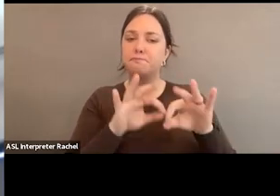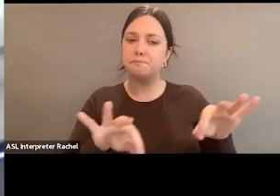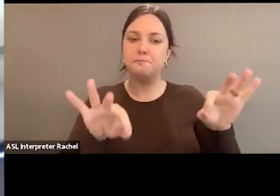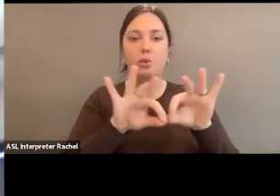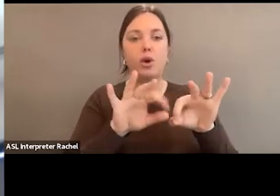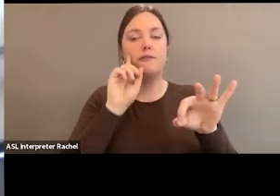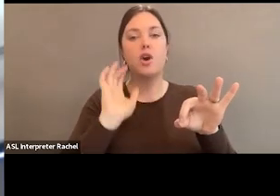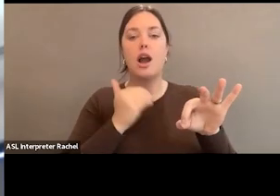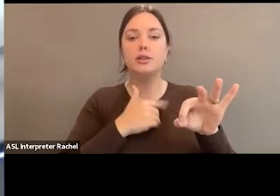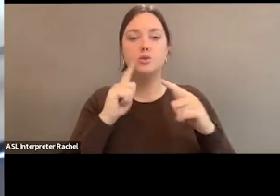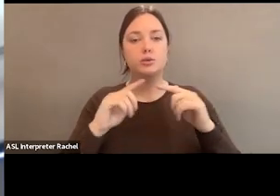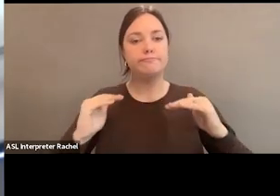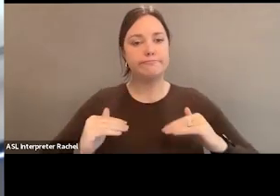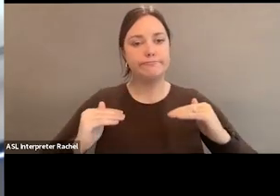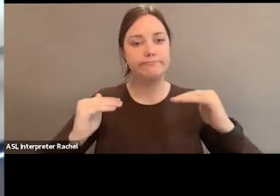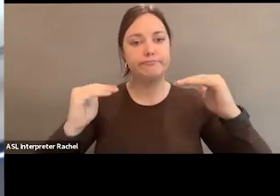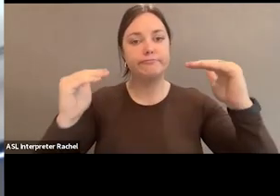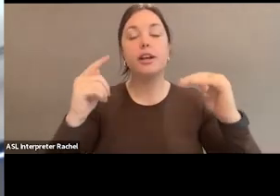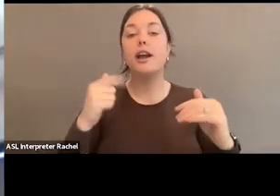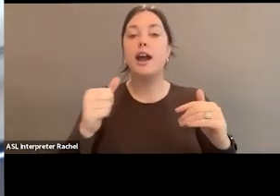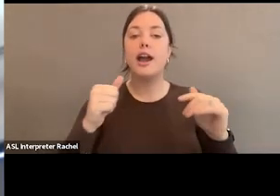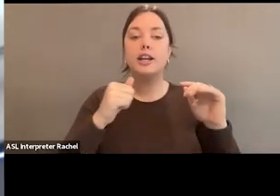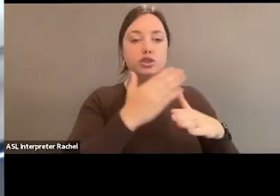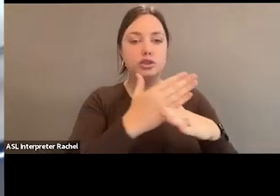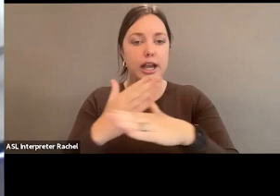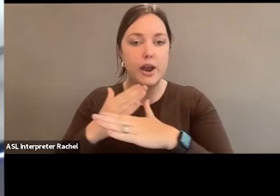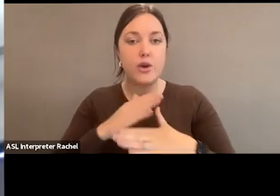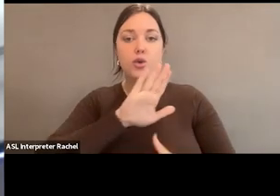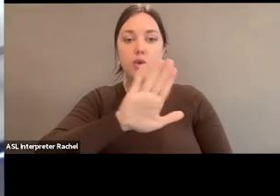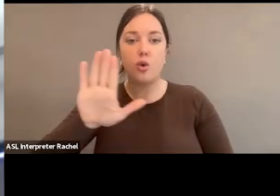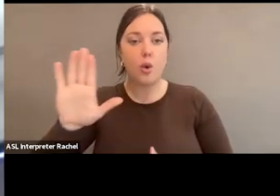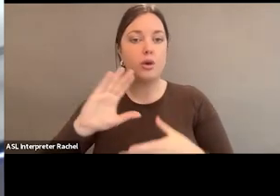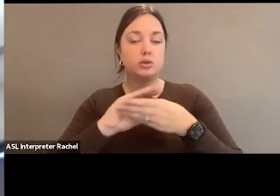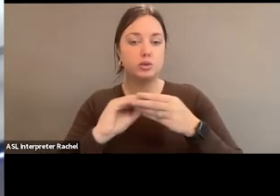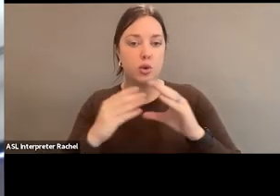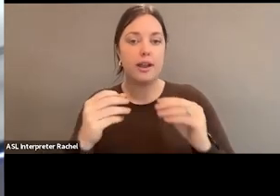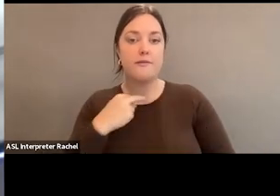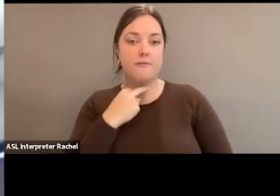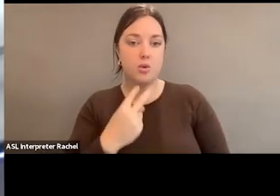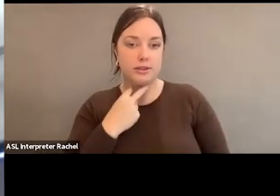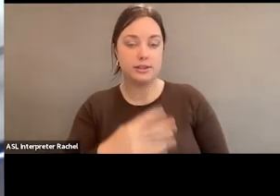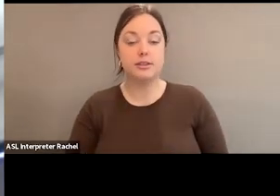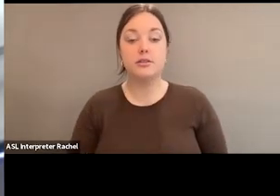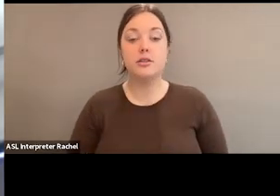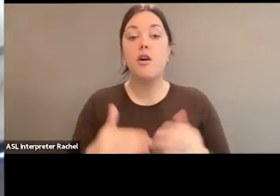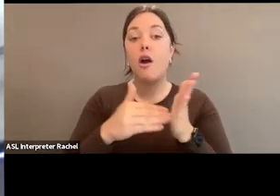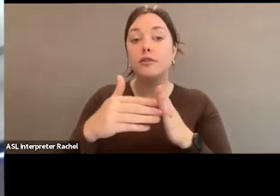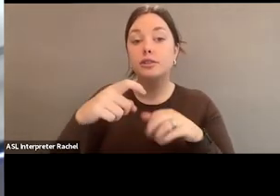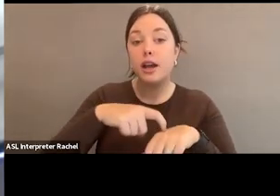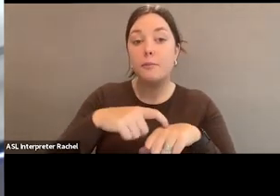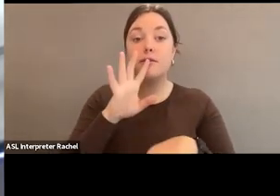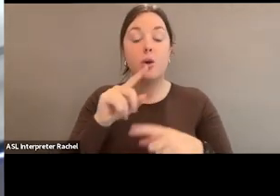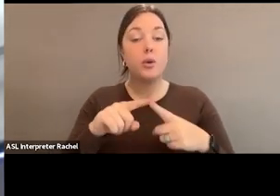us to advance the stories, really your stories and your voices forward in the prominent way. Many times when I talk to congressional leaders,